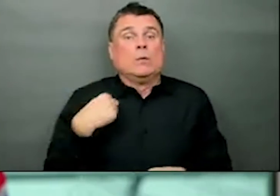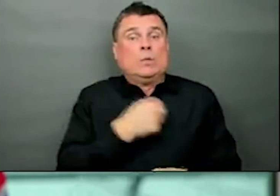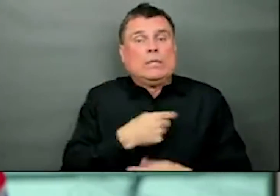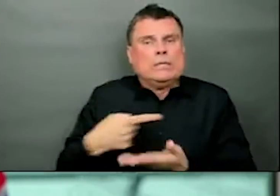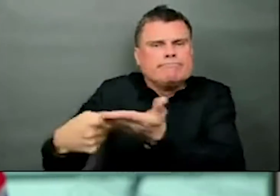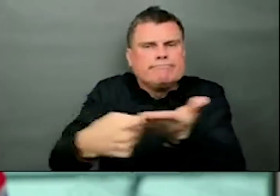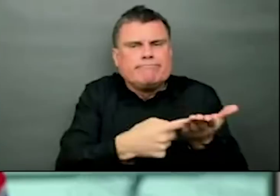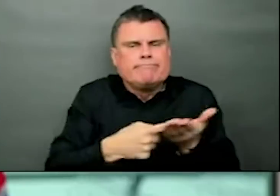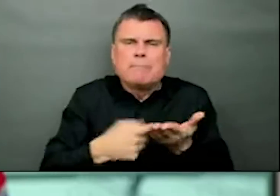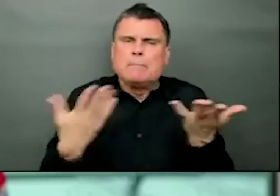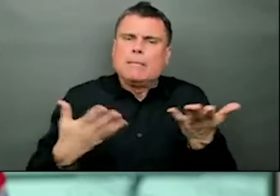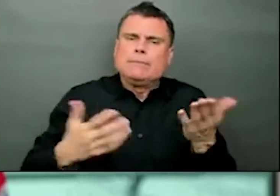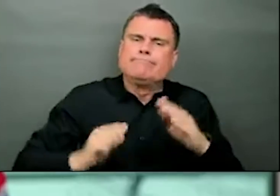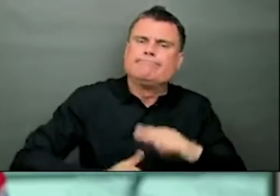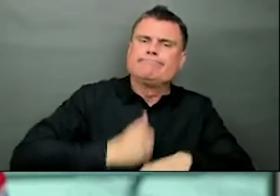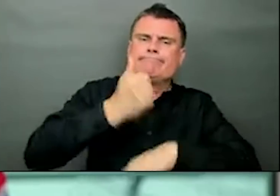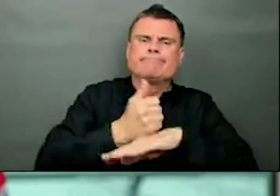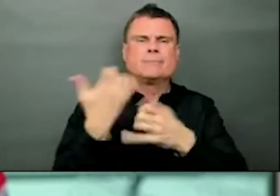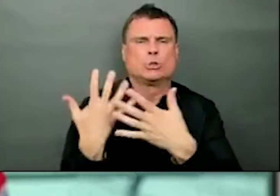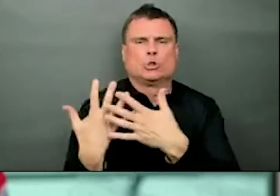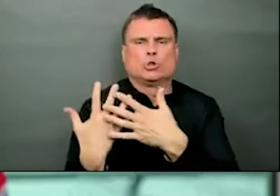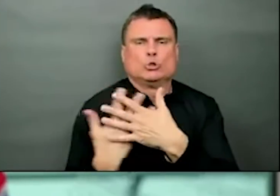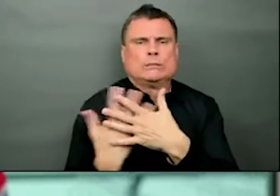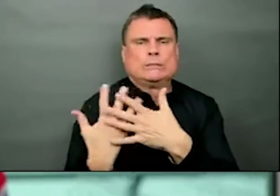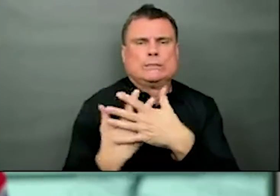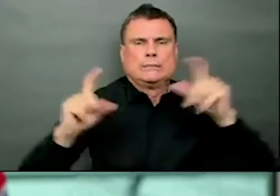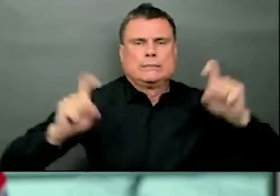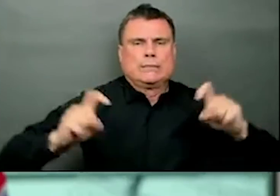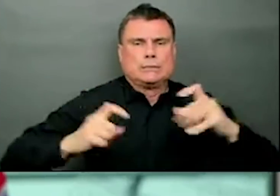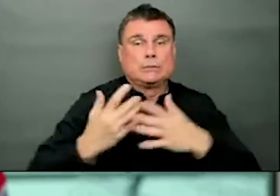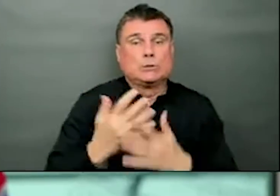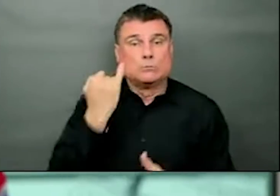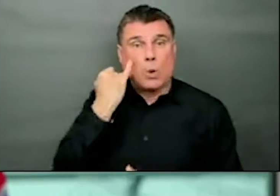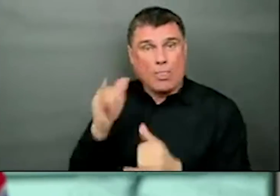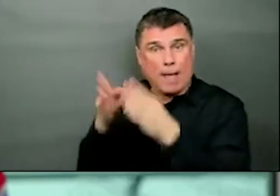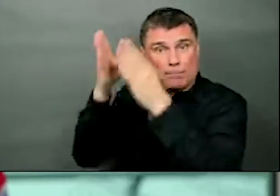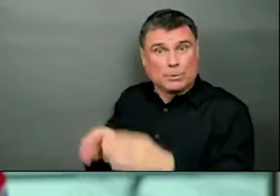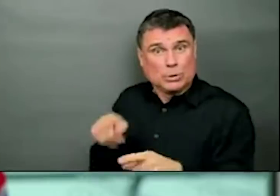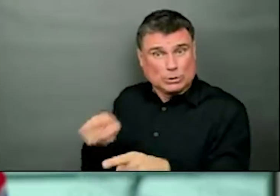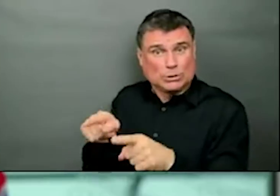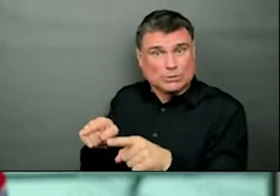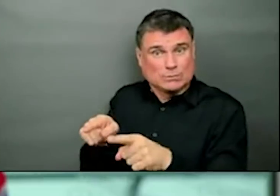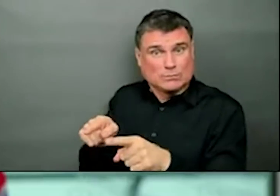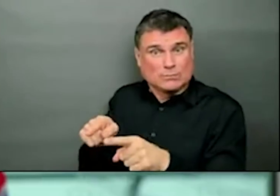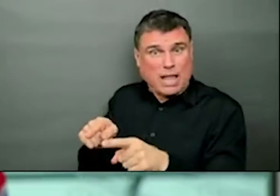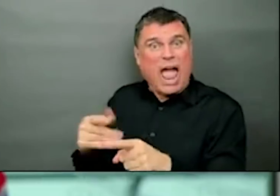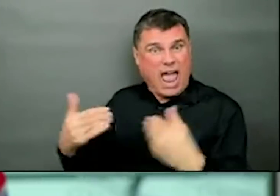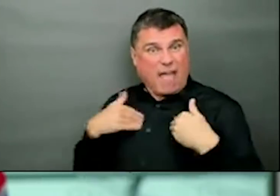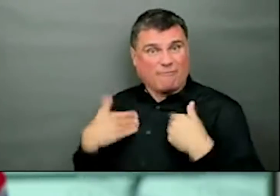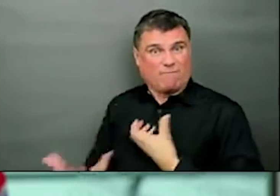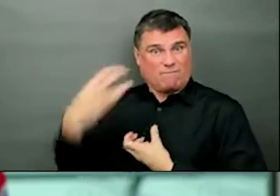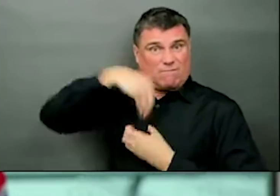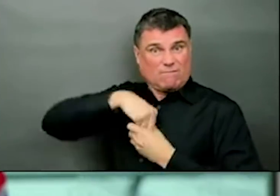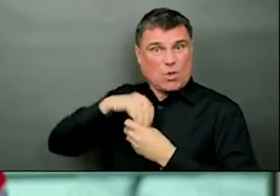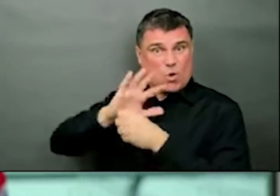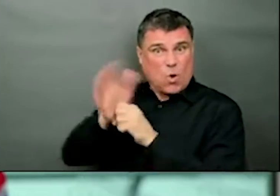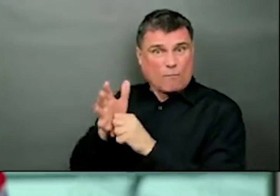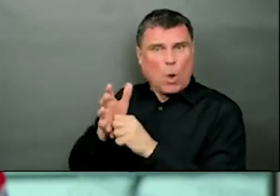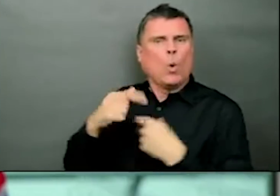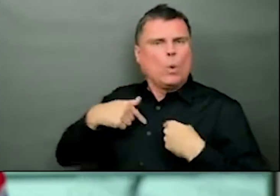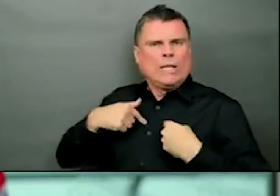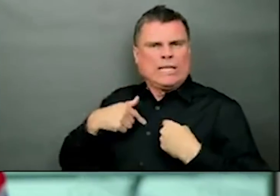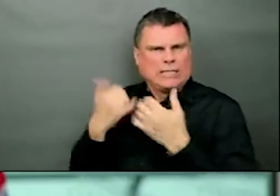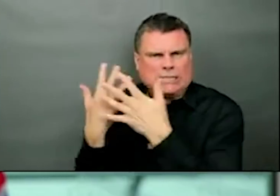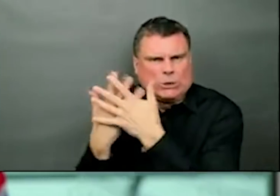a screening test on the first, once somebody is positive on a PCR test, we now have a screening test that can detect